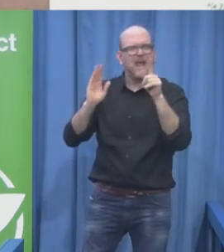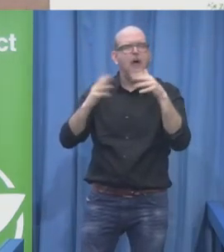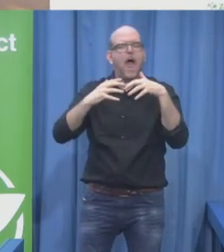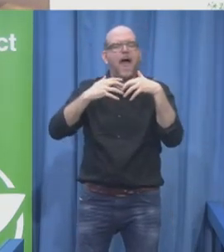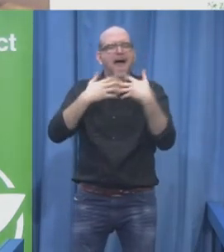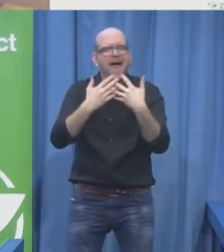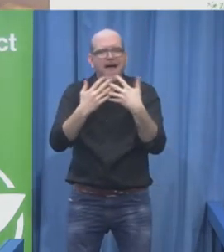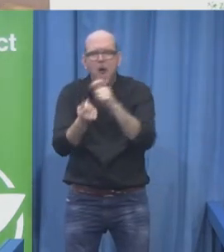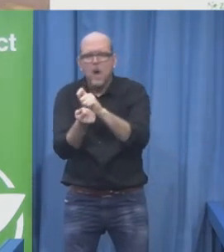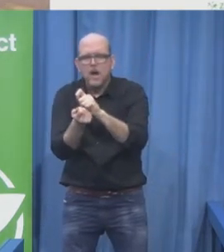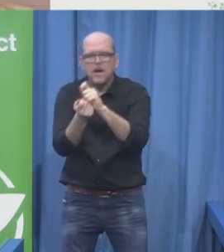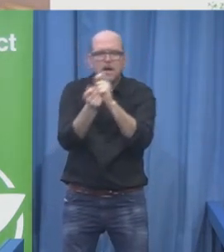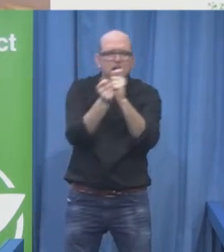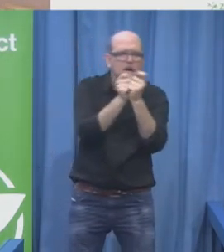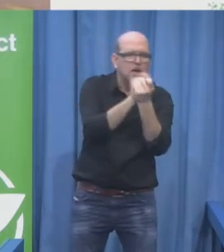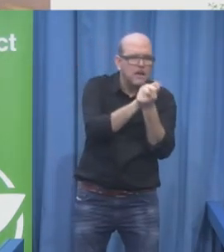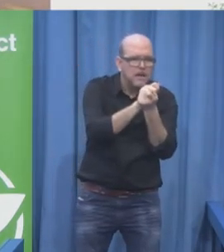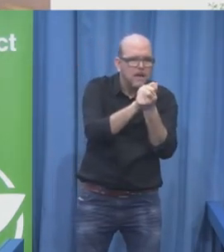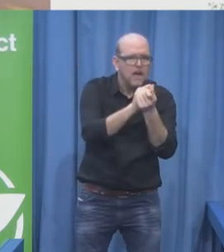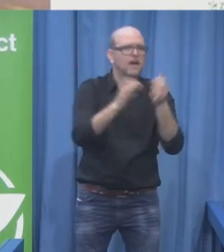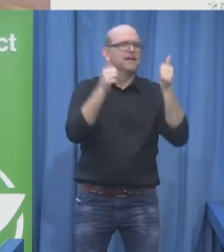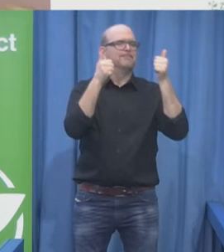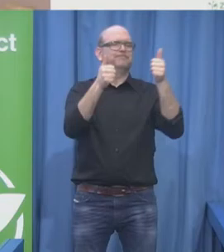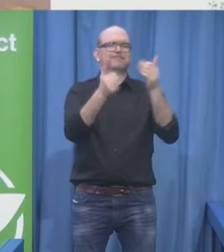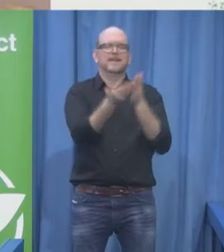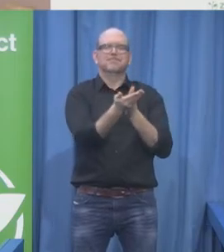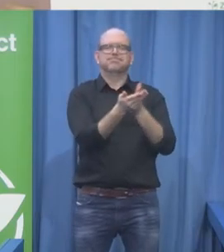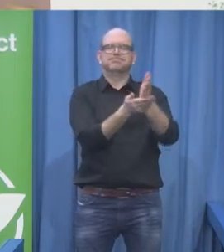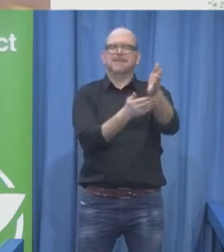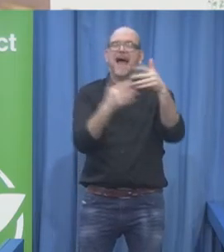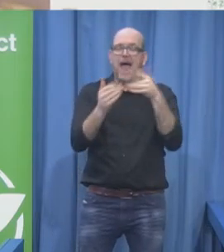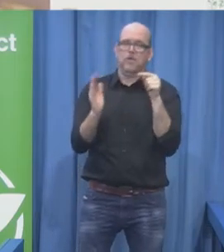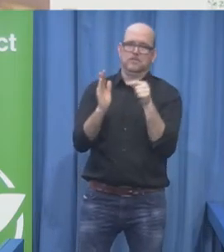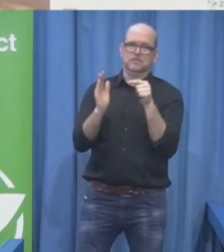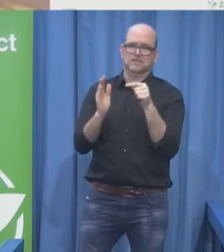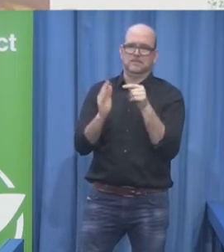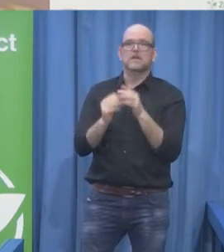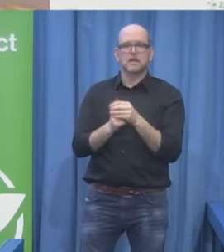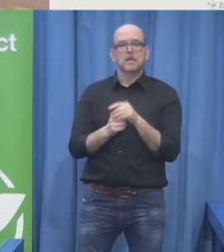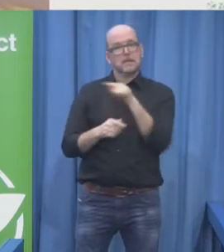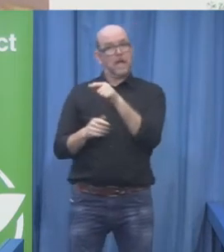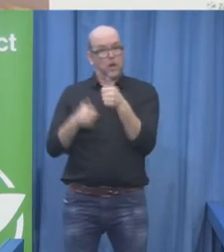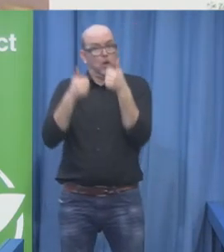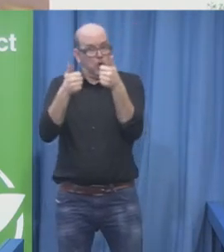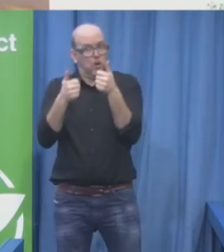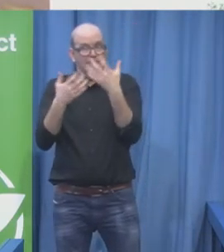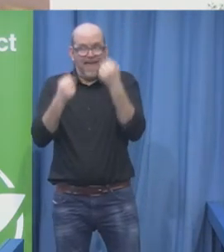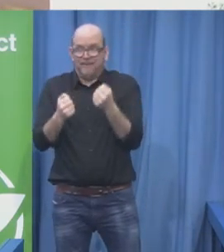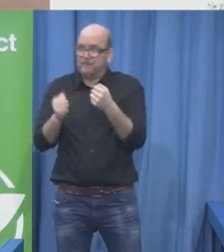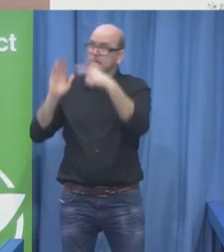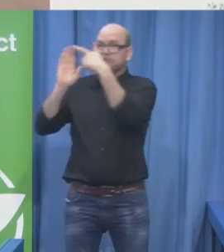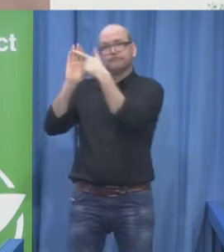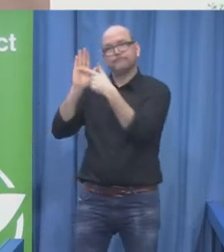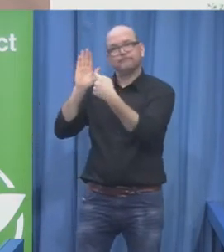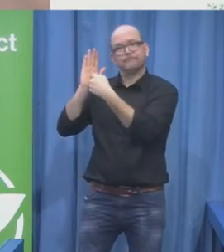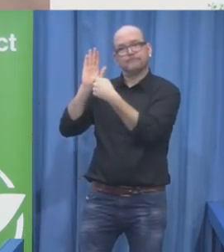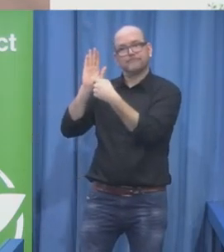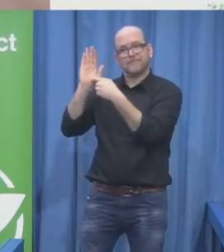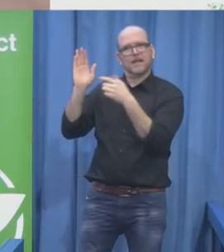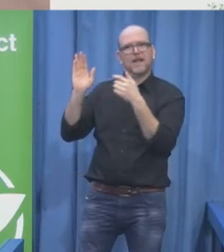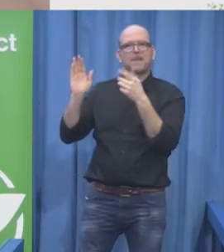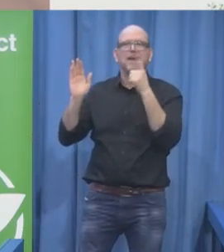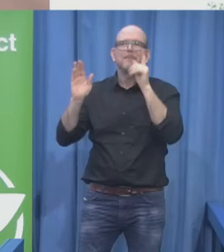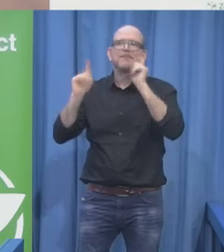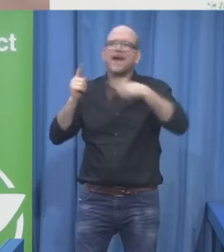So. Great to have rights. Now, here today, we are to discuss ways to make